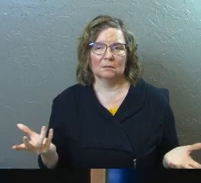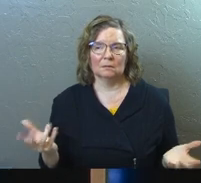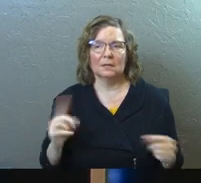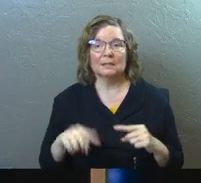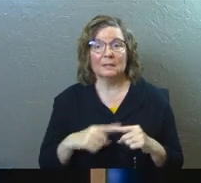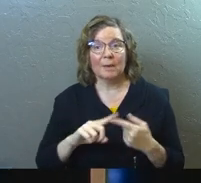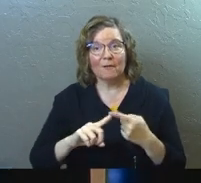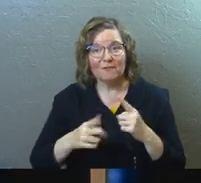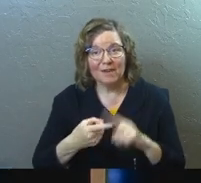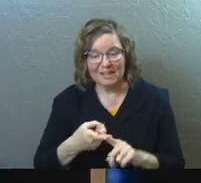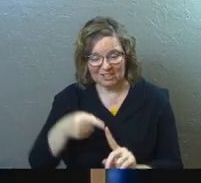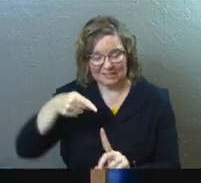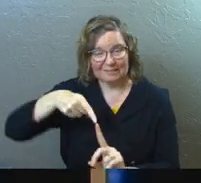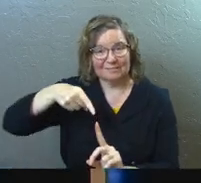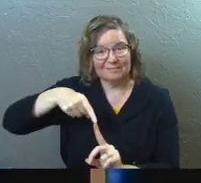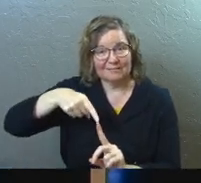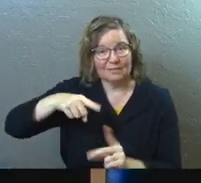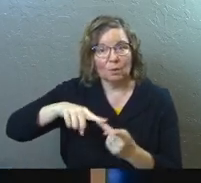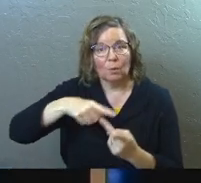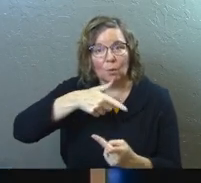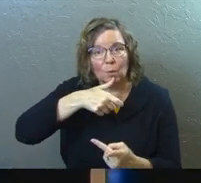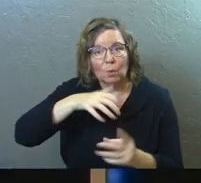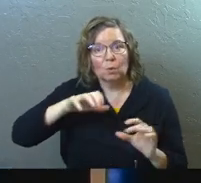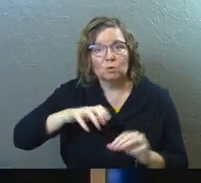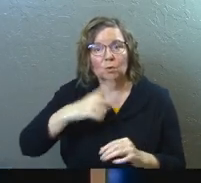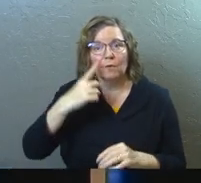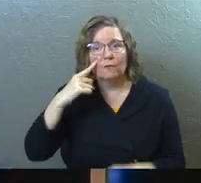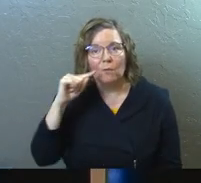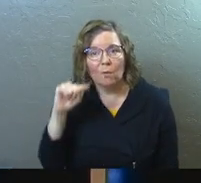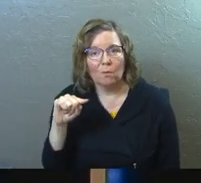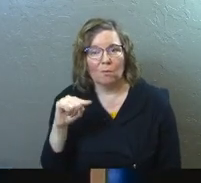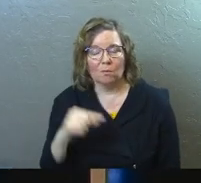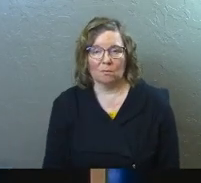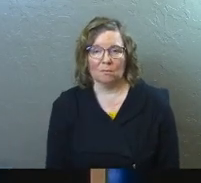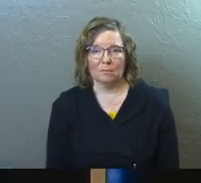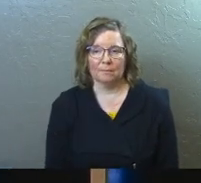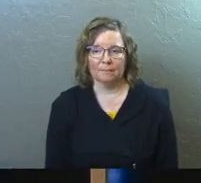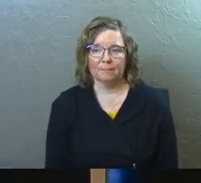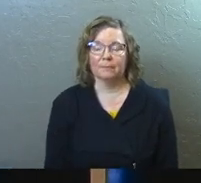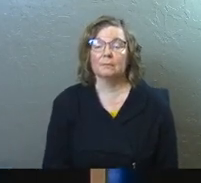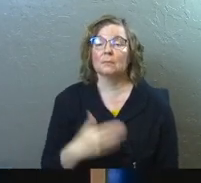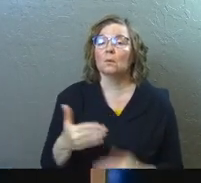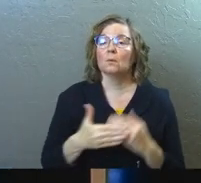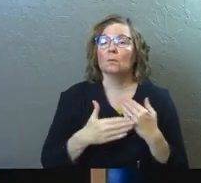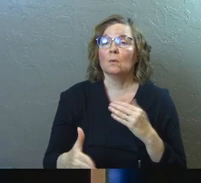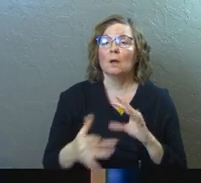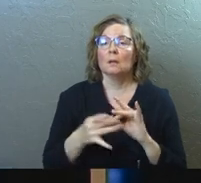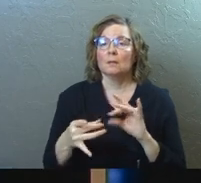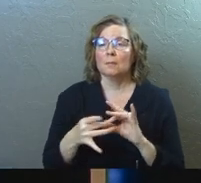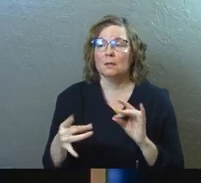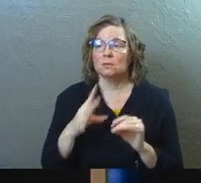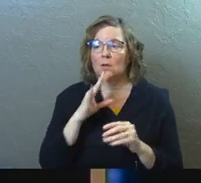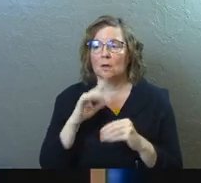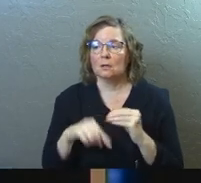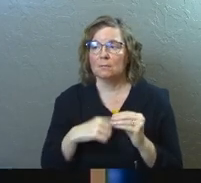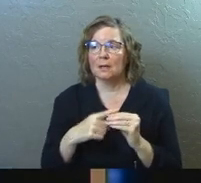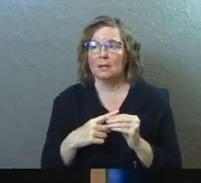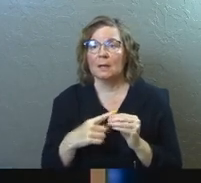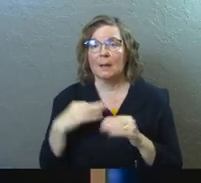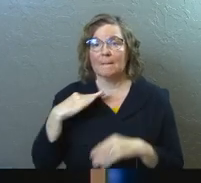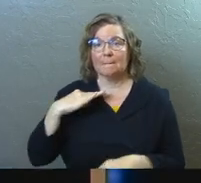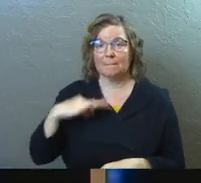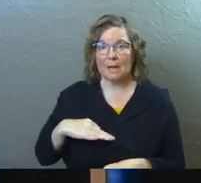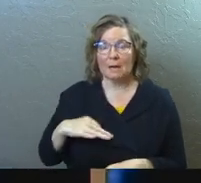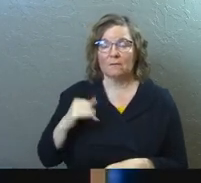It's about friendship. It's about who you're doing it for. And so the rest of the passage, he talks about the